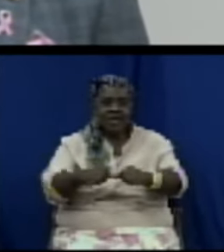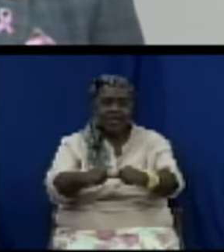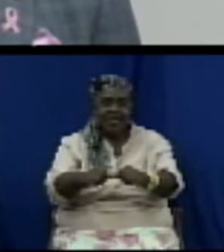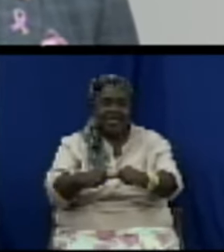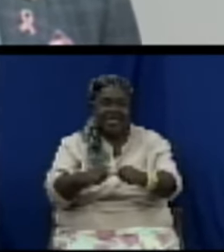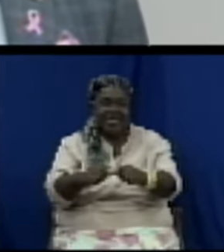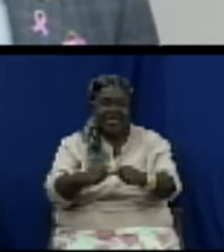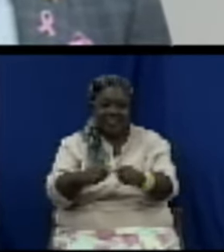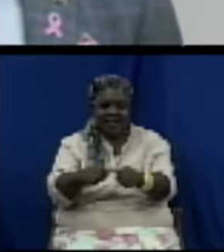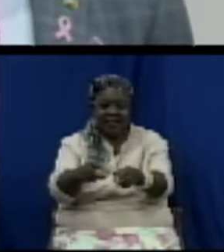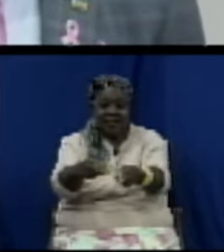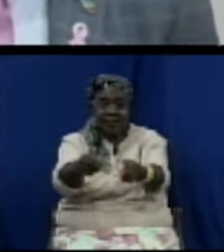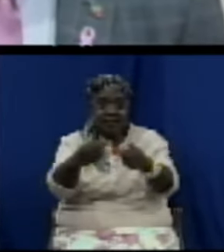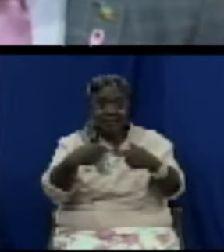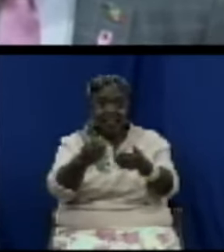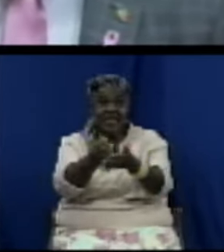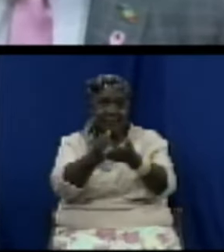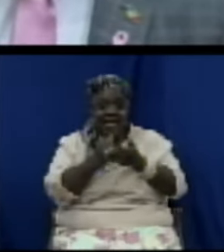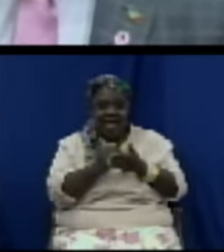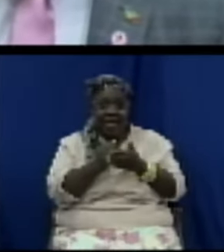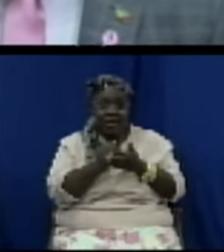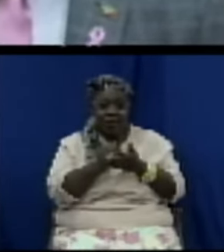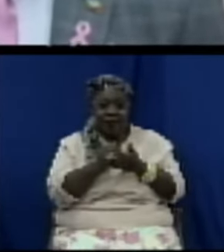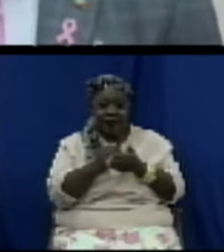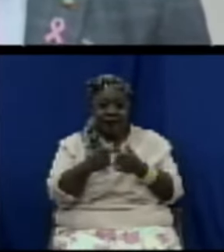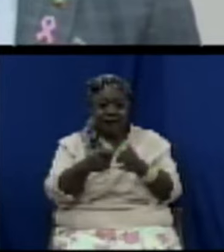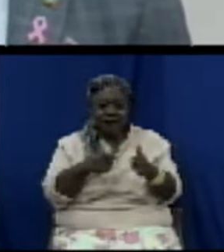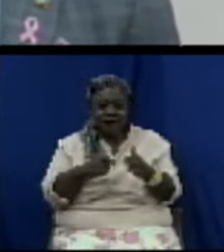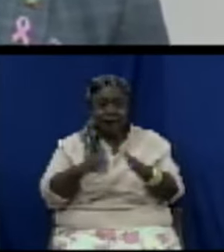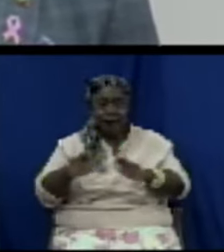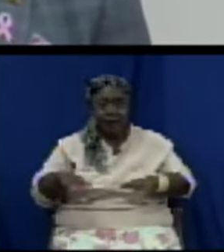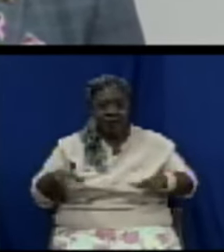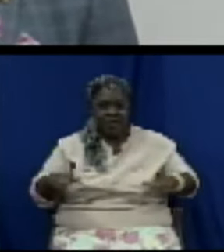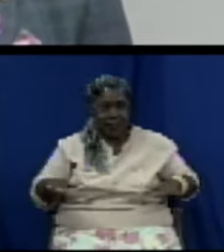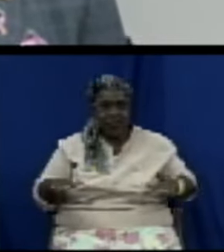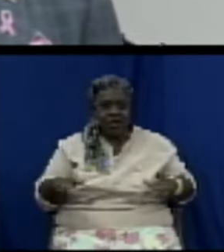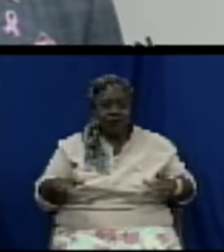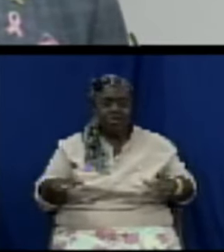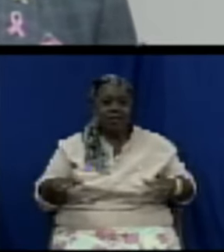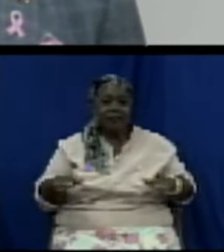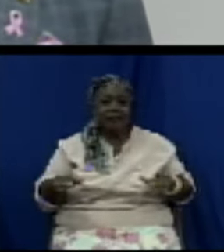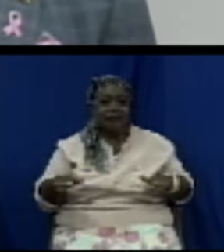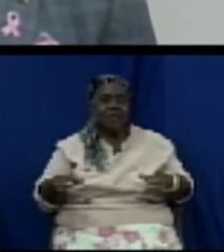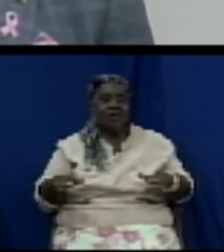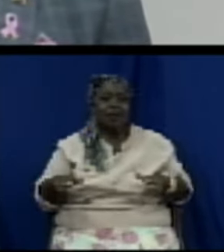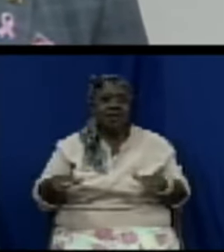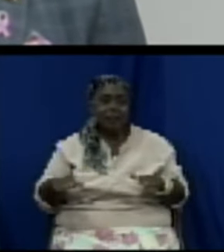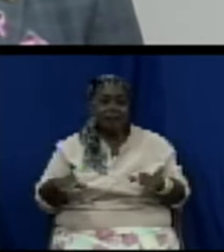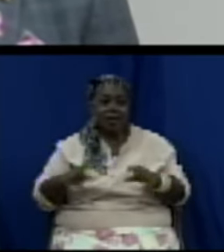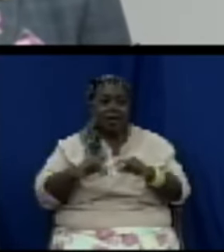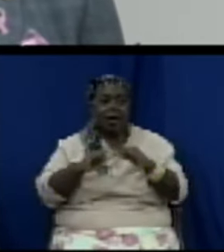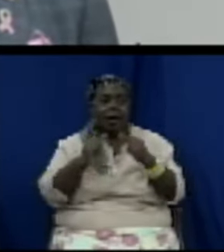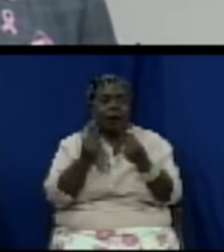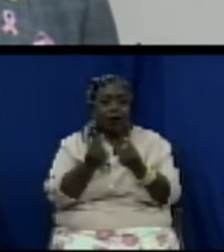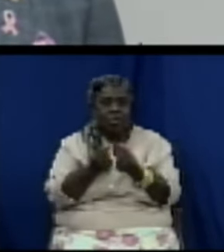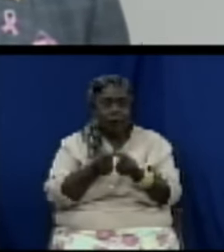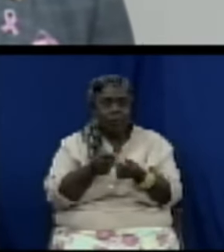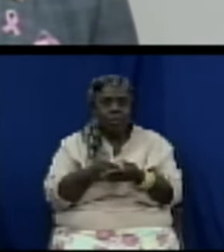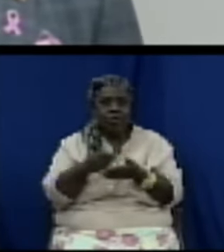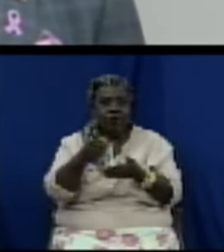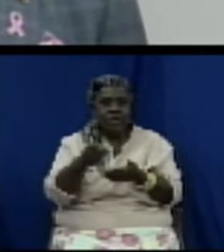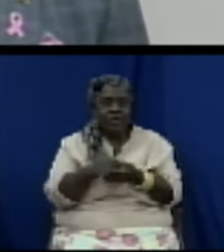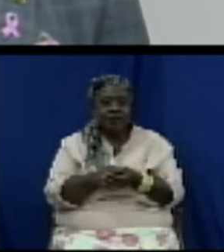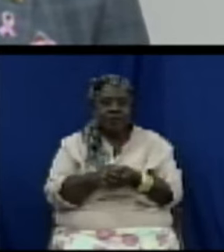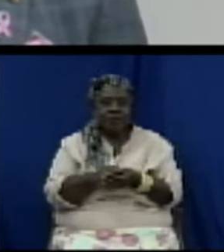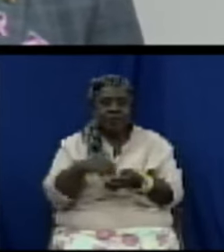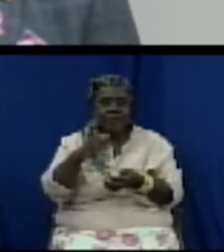children's health fund in place. No child in sync, it's our nevus, should die because their parents don't have money to get them the care that they